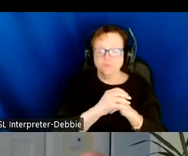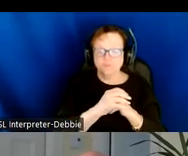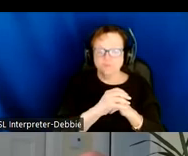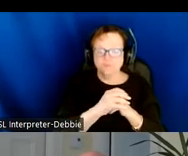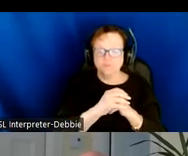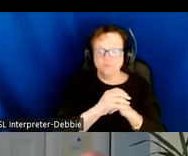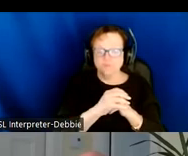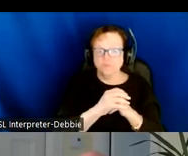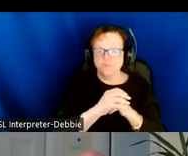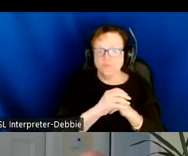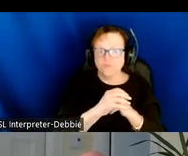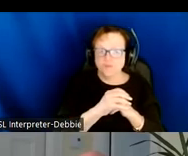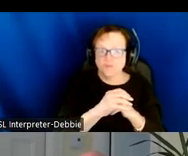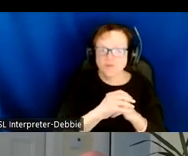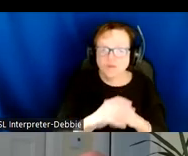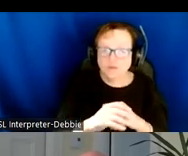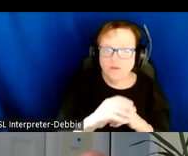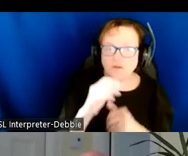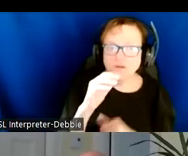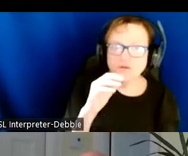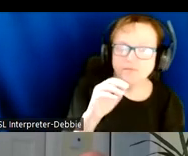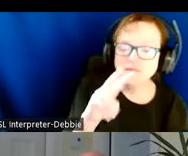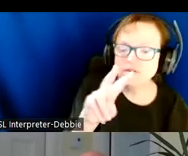Vaughan Metropolitan Center, yellow line.